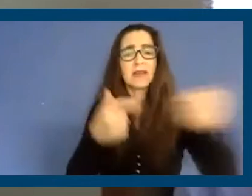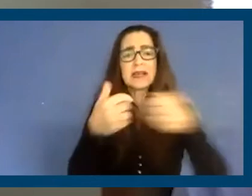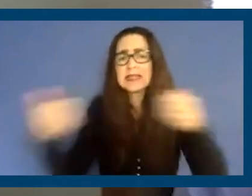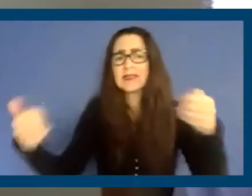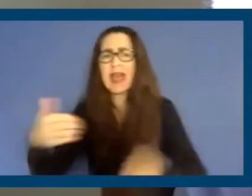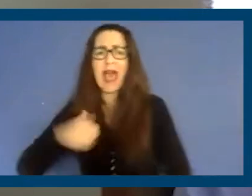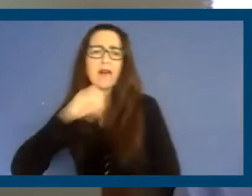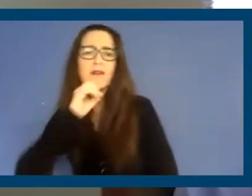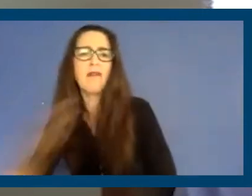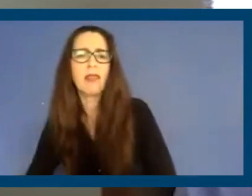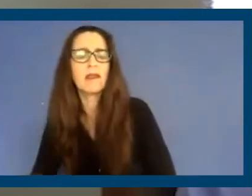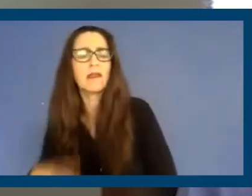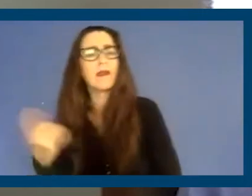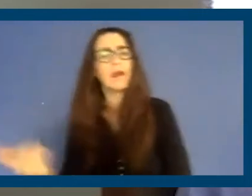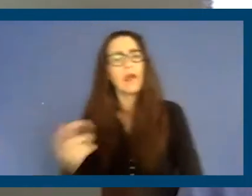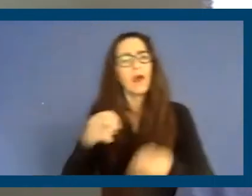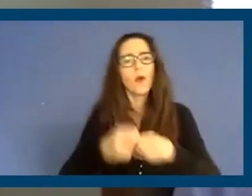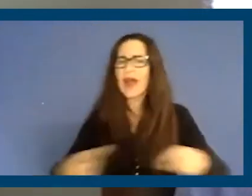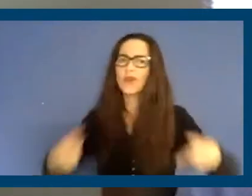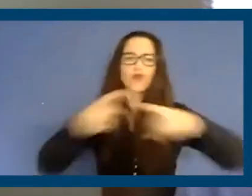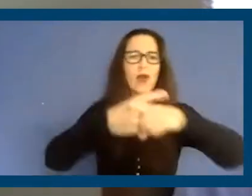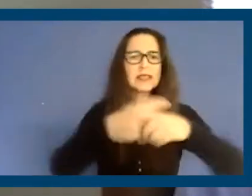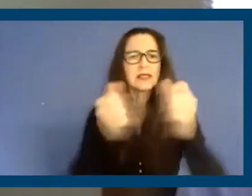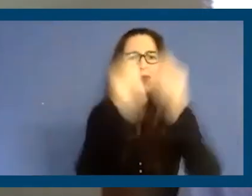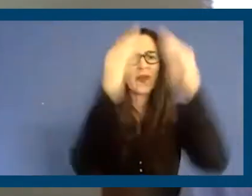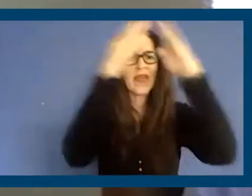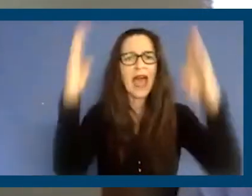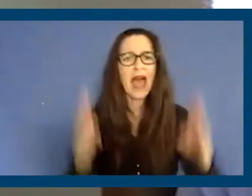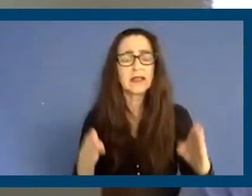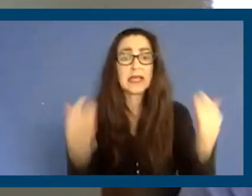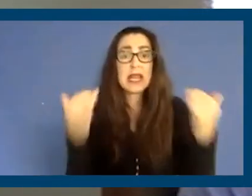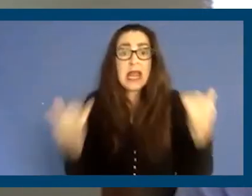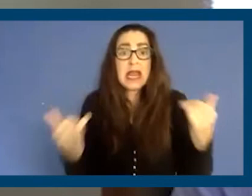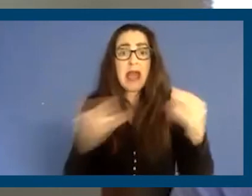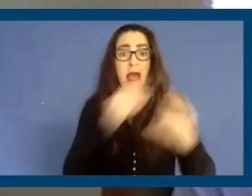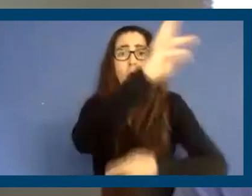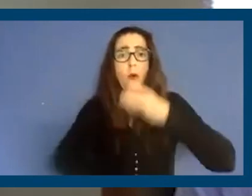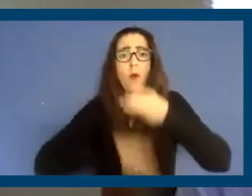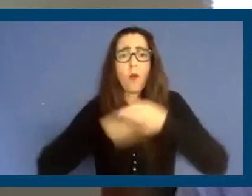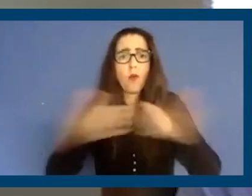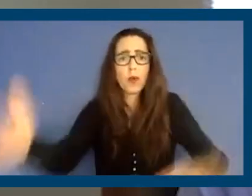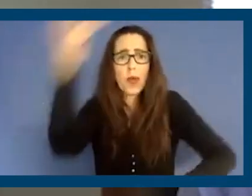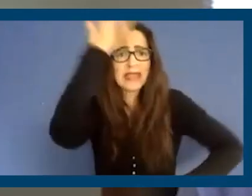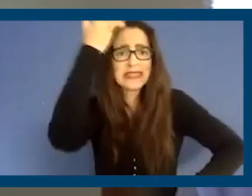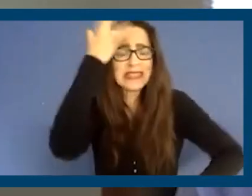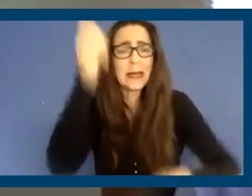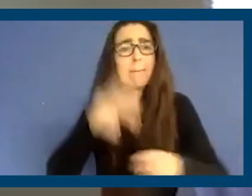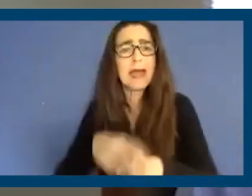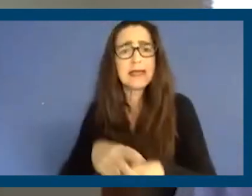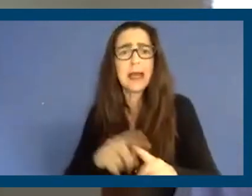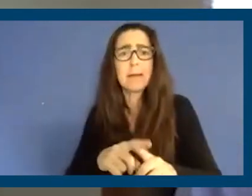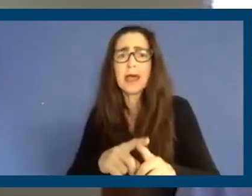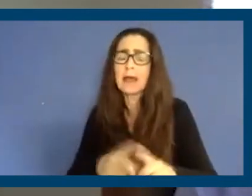already in a housing and rental crisis. But because of the pandemic, this issue has exacerbated and